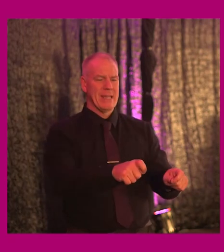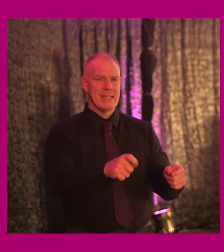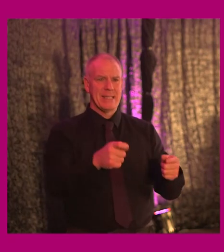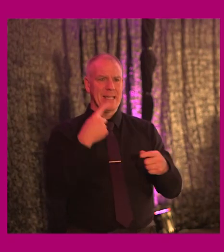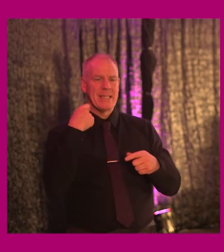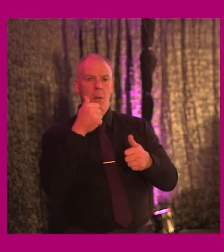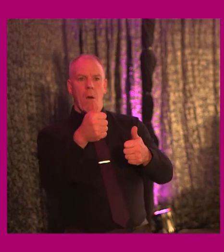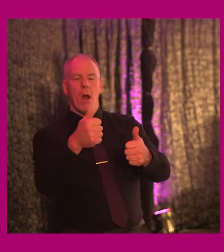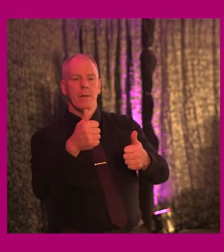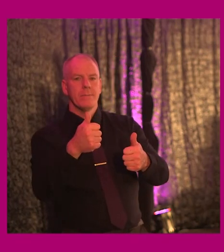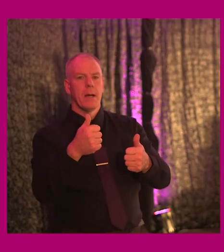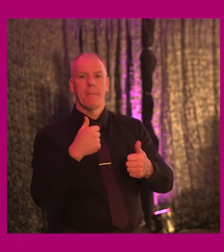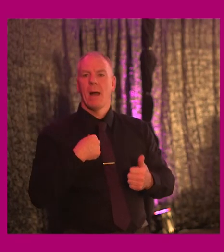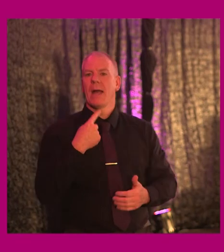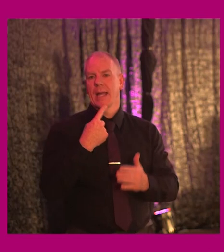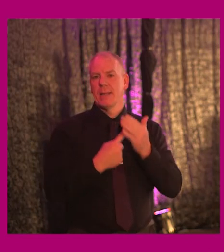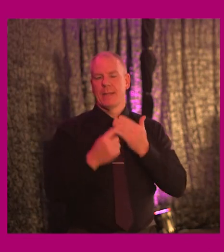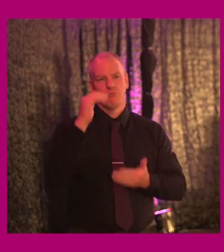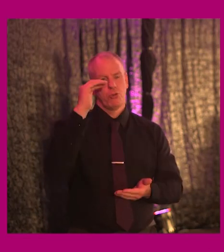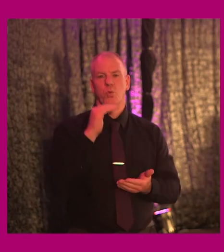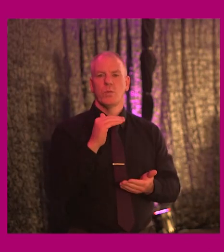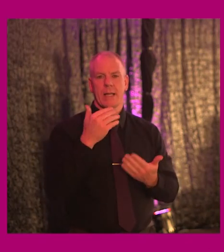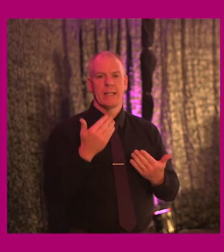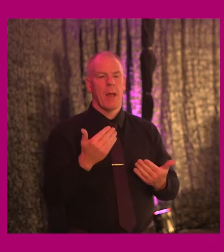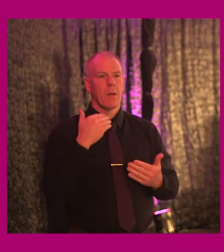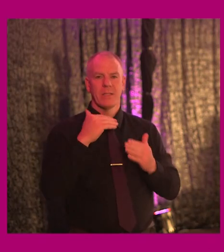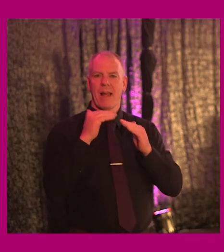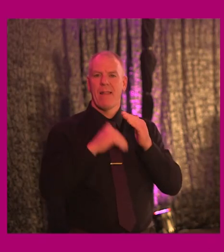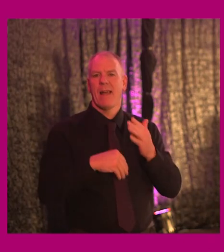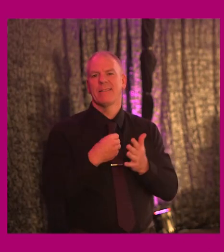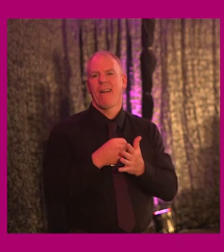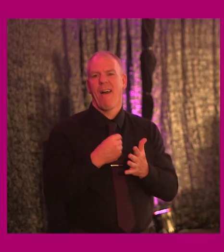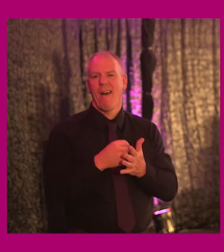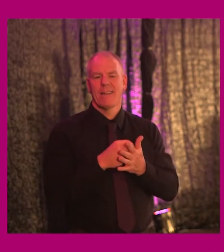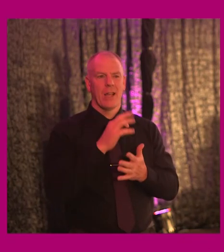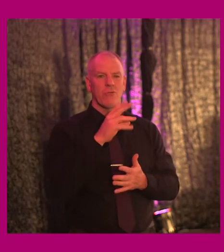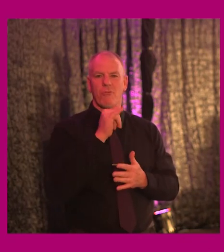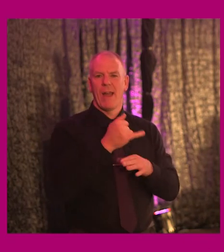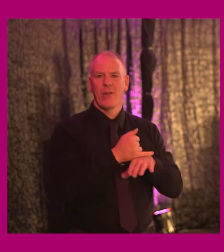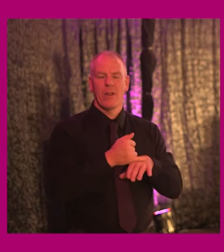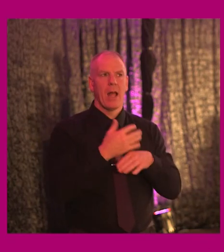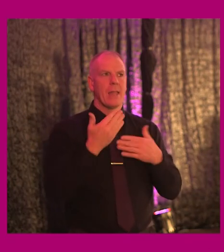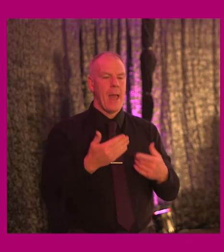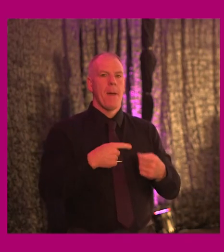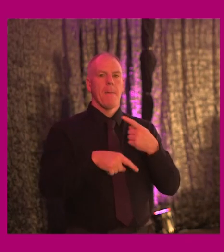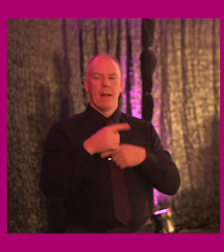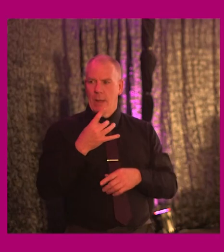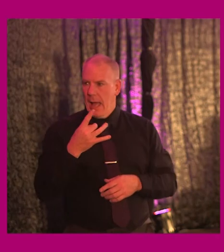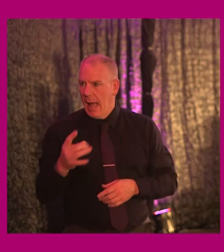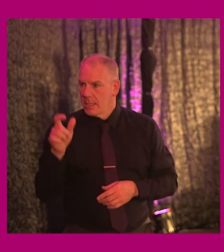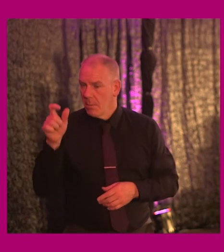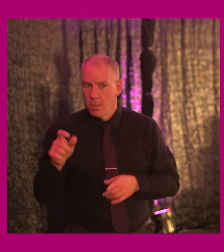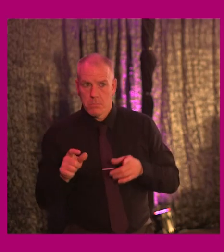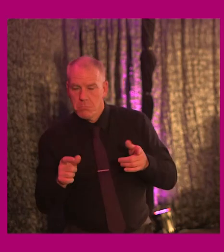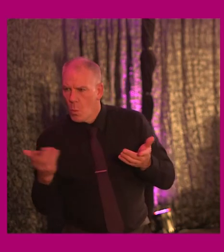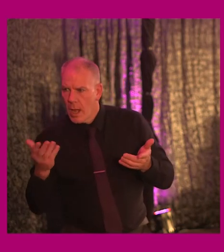Unfortunately, my independence has been reduced in favour of less costly options and I now need to revert to asking people on the